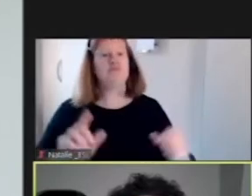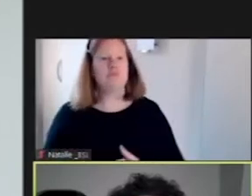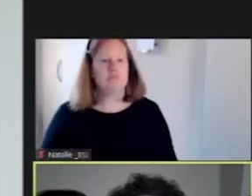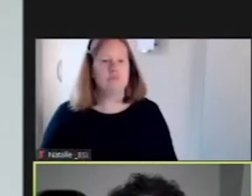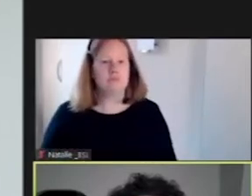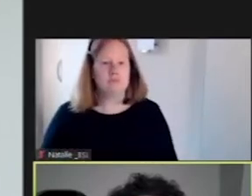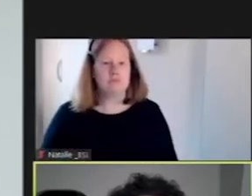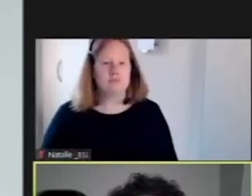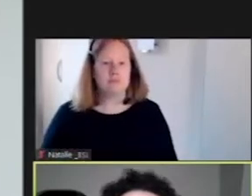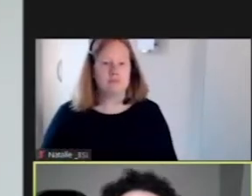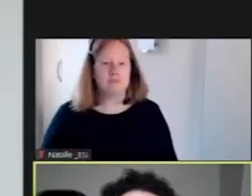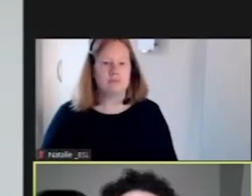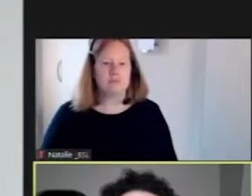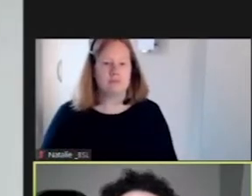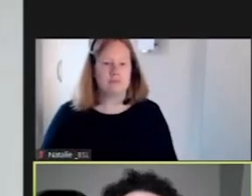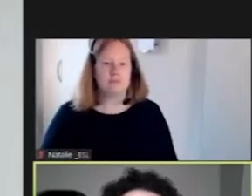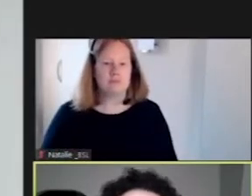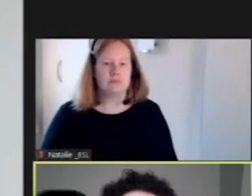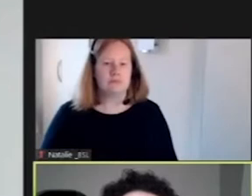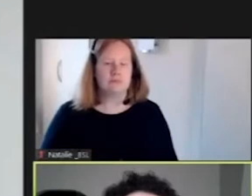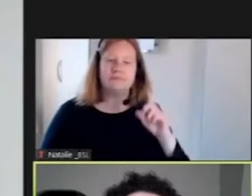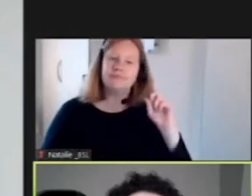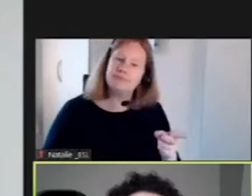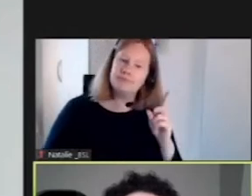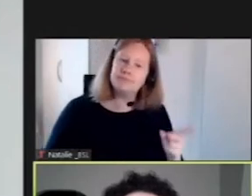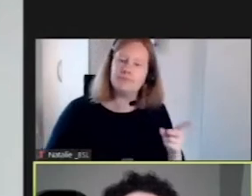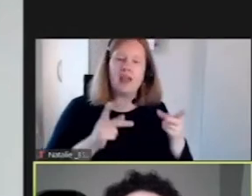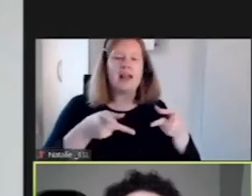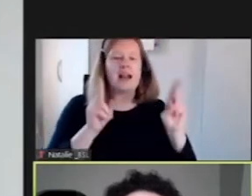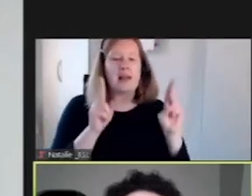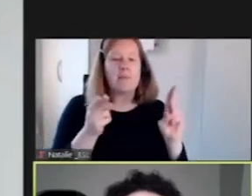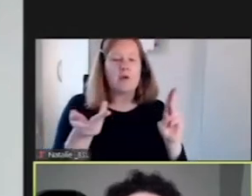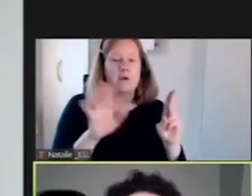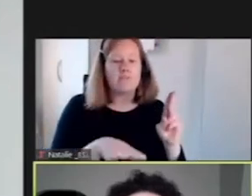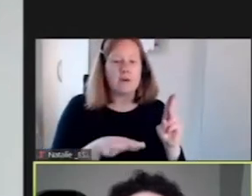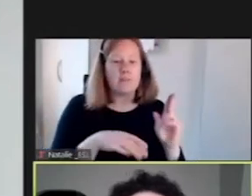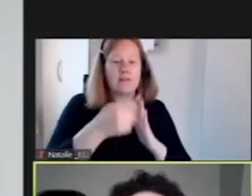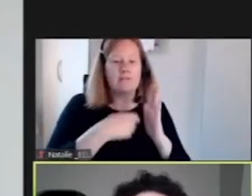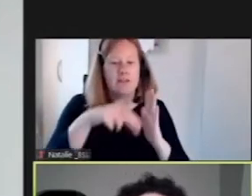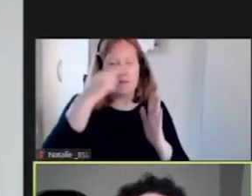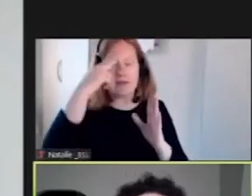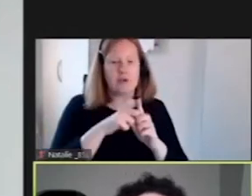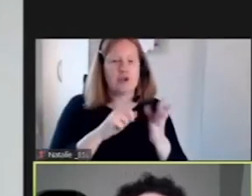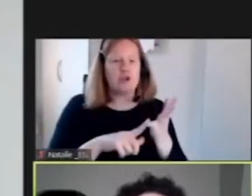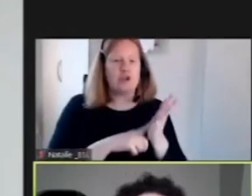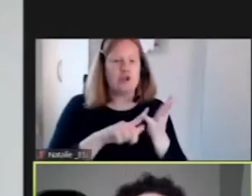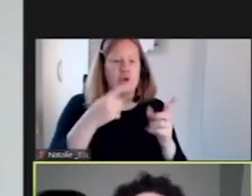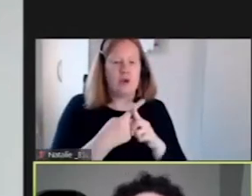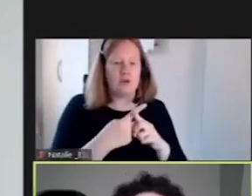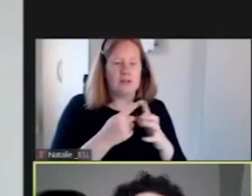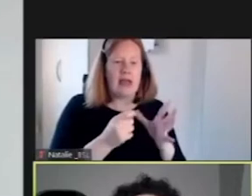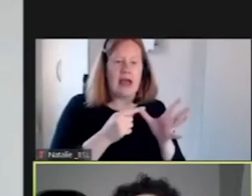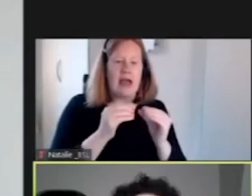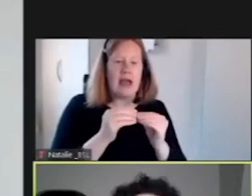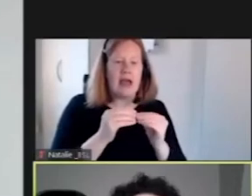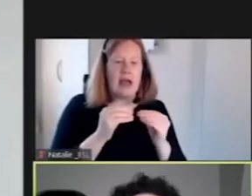Yeah. That was a clip from a film called Dulux Abyss. This is